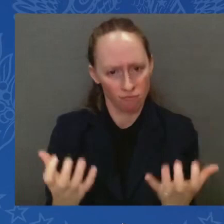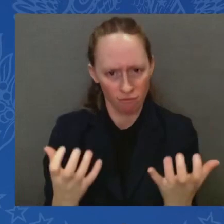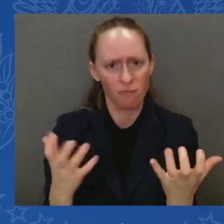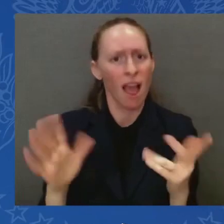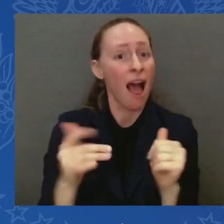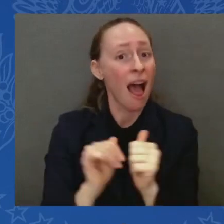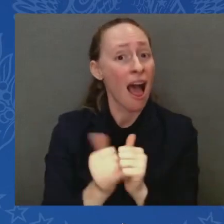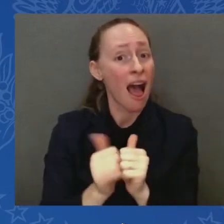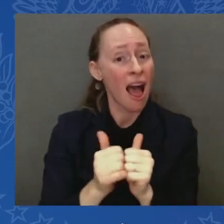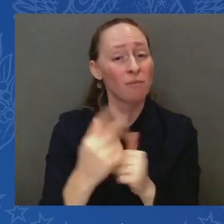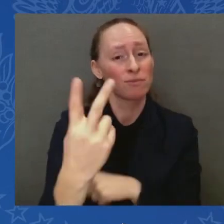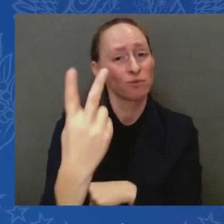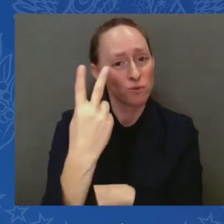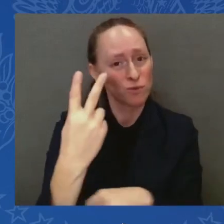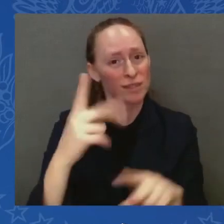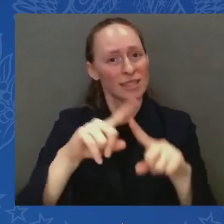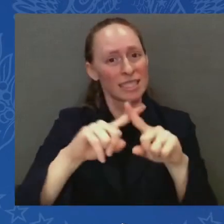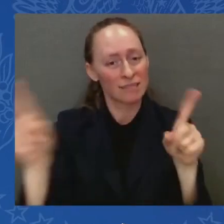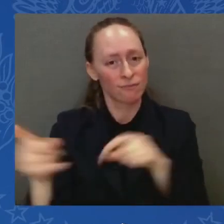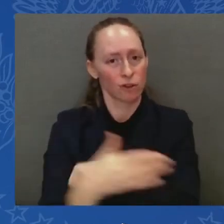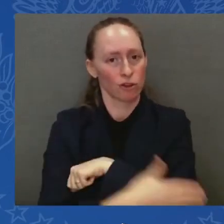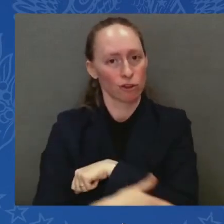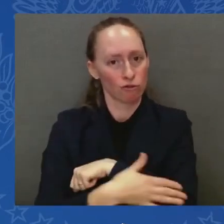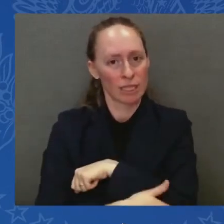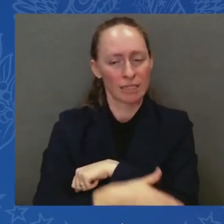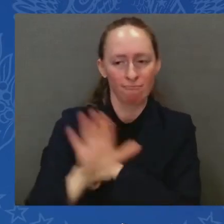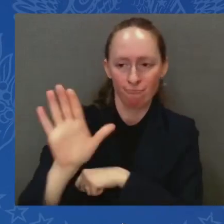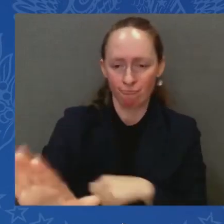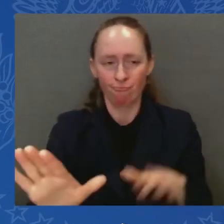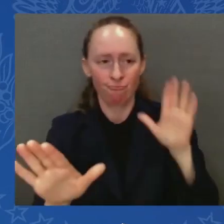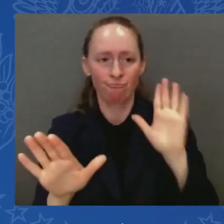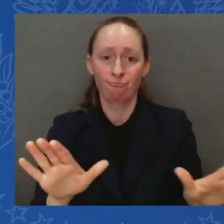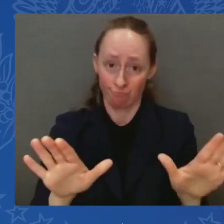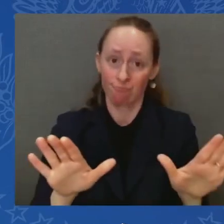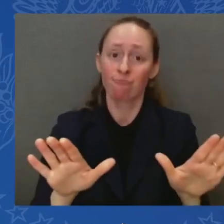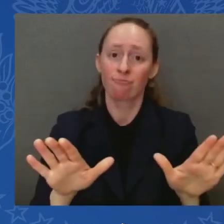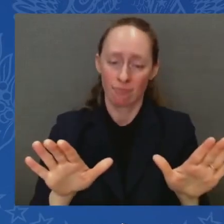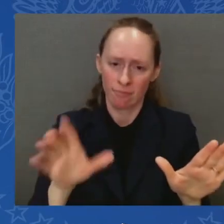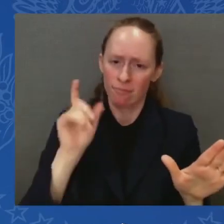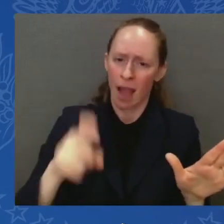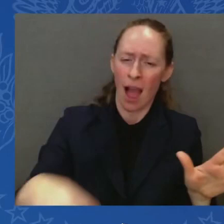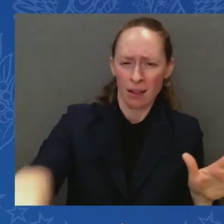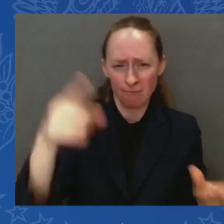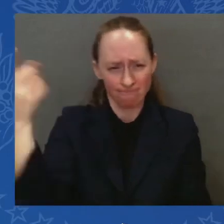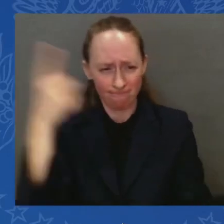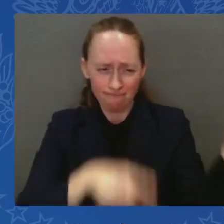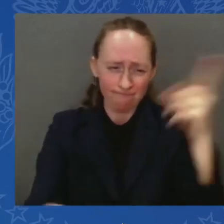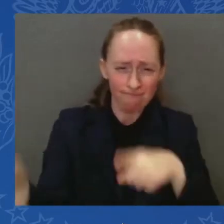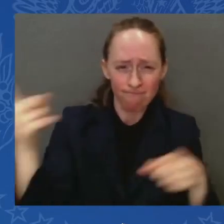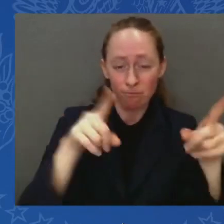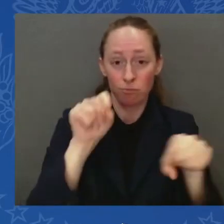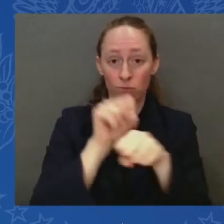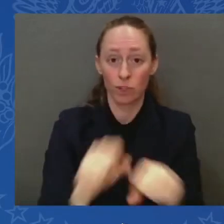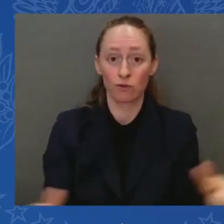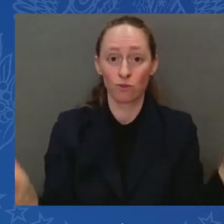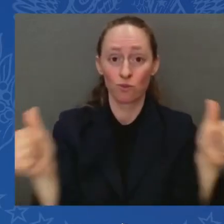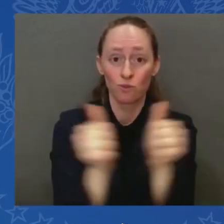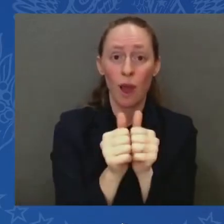integration with its neighbors. These attacks have only strengthened my commitment and determination and my will to get that done.